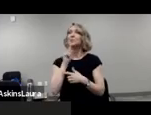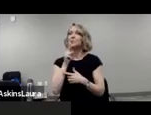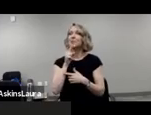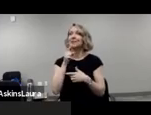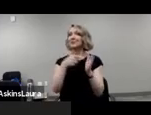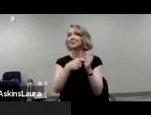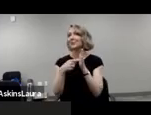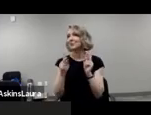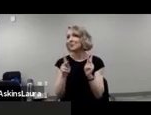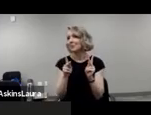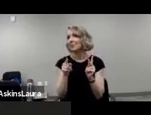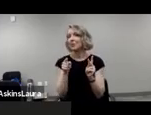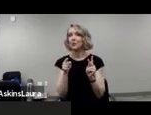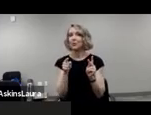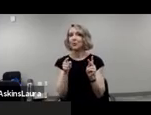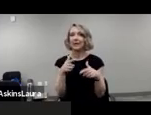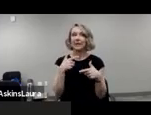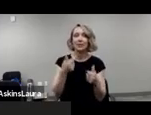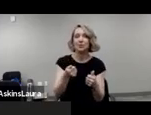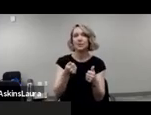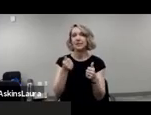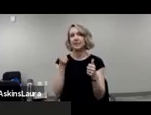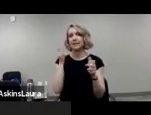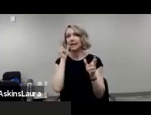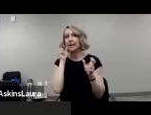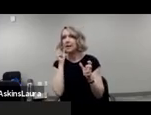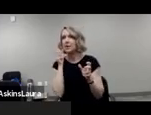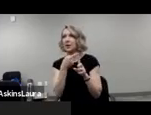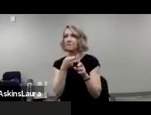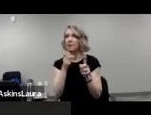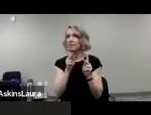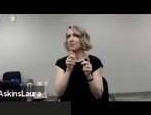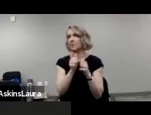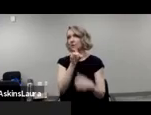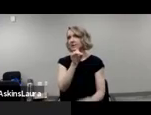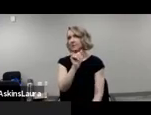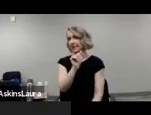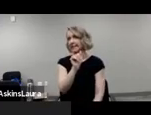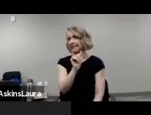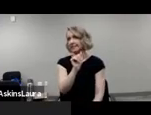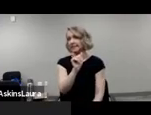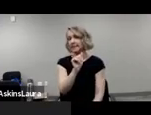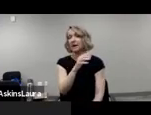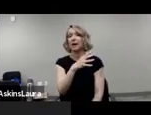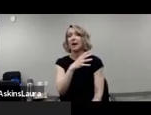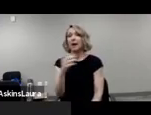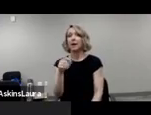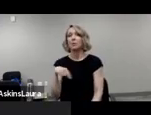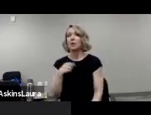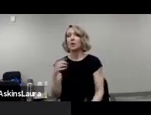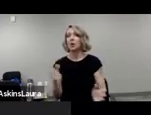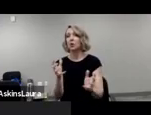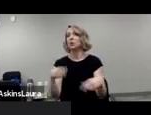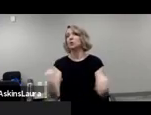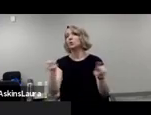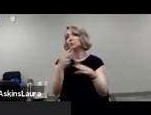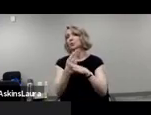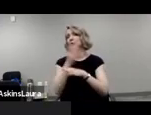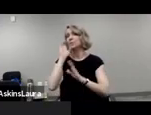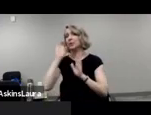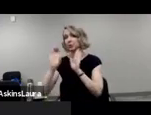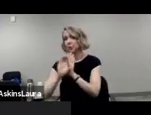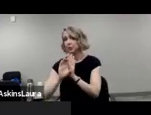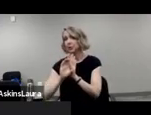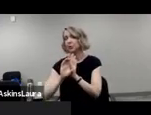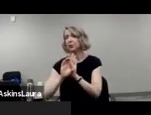people know that you're interested in hearing from people with disabilities. And we encourage you to use imagery